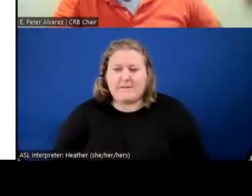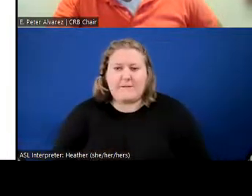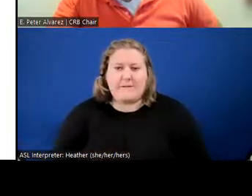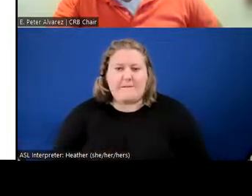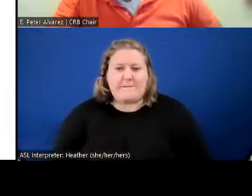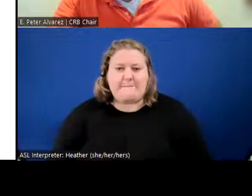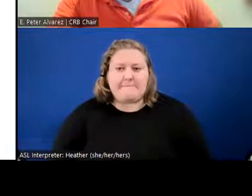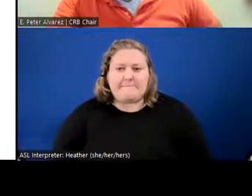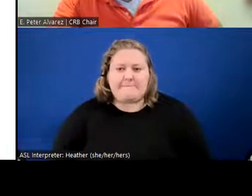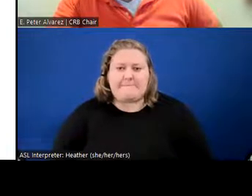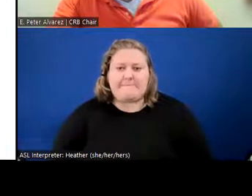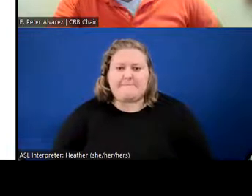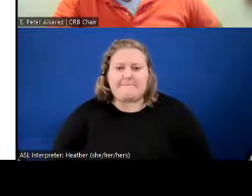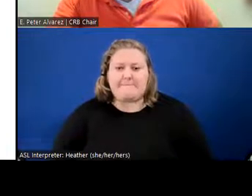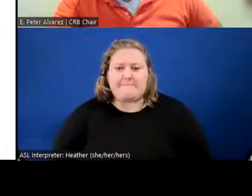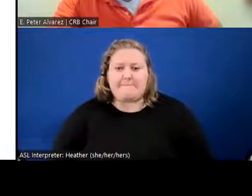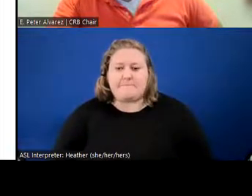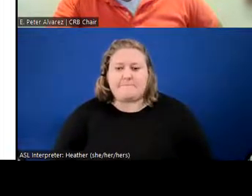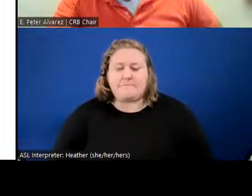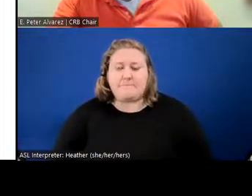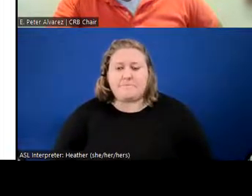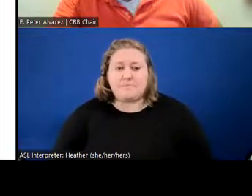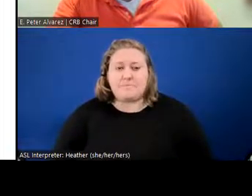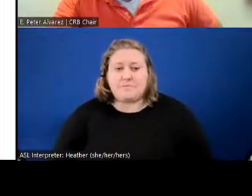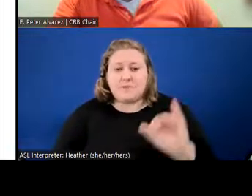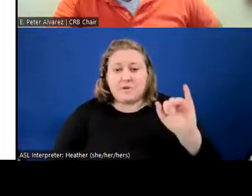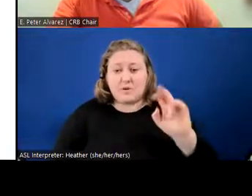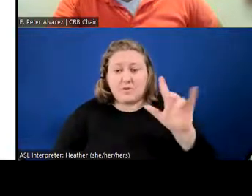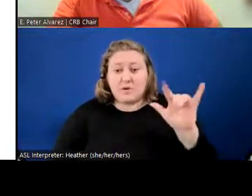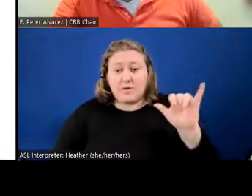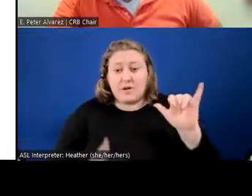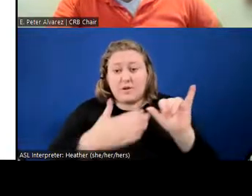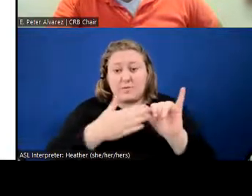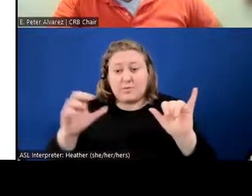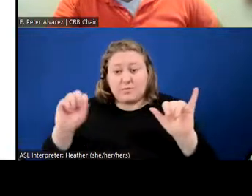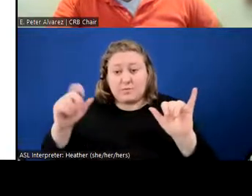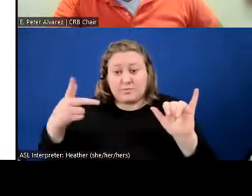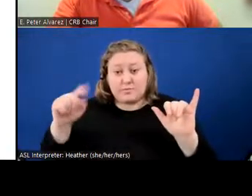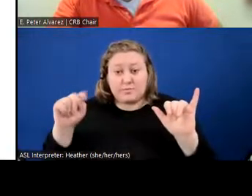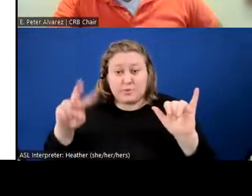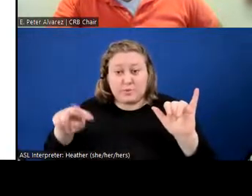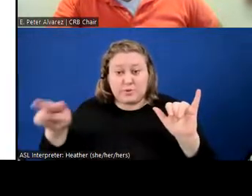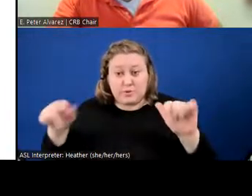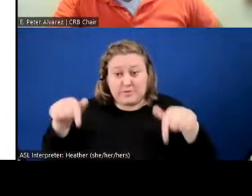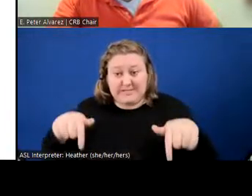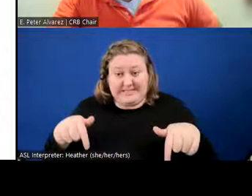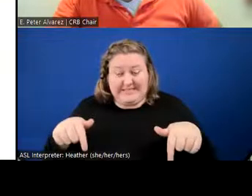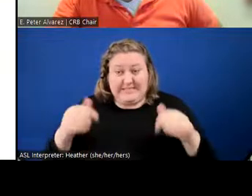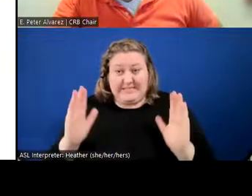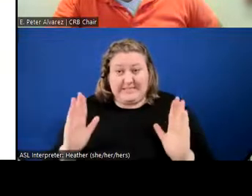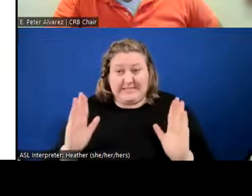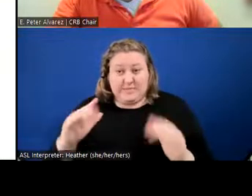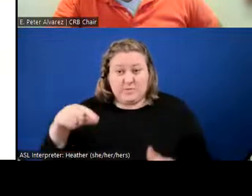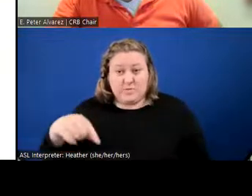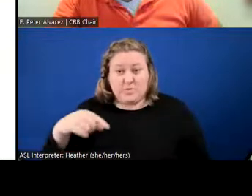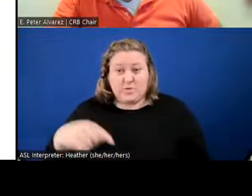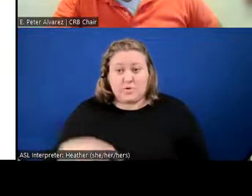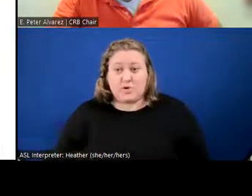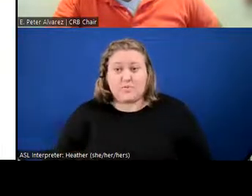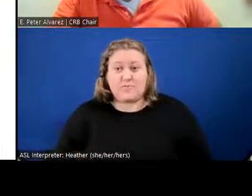So July through September 22 is this quarter. So just to give you some